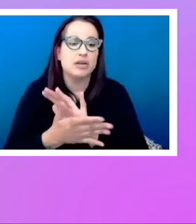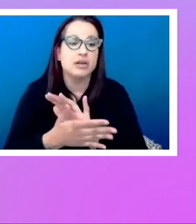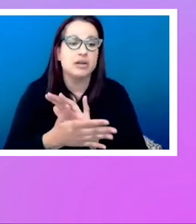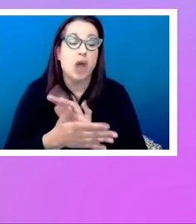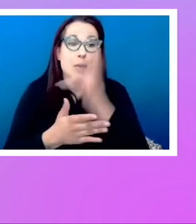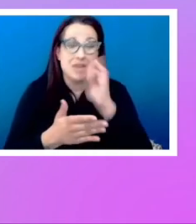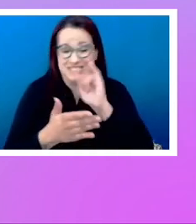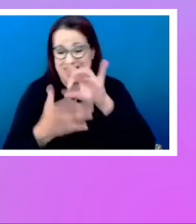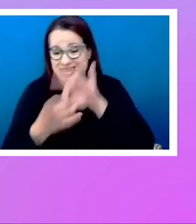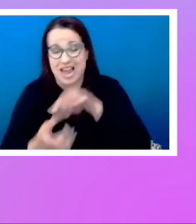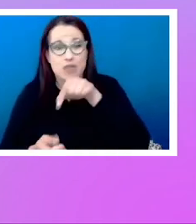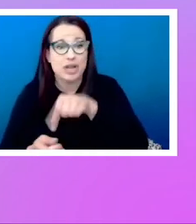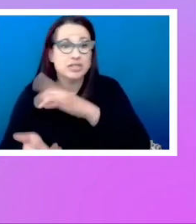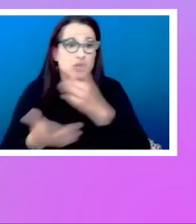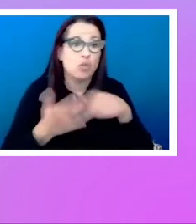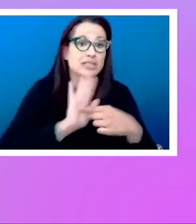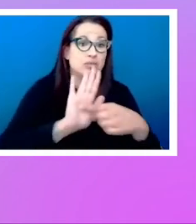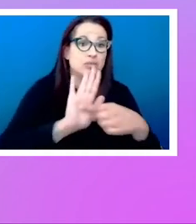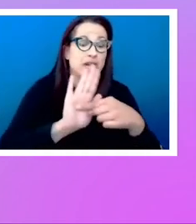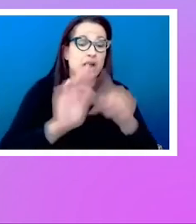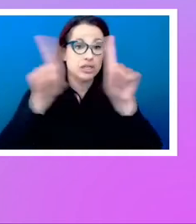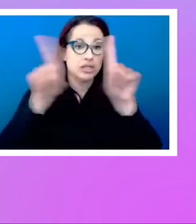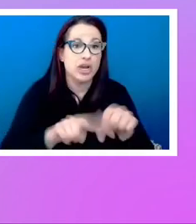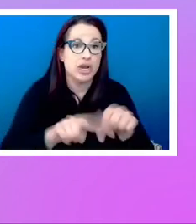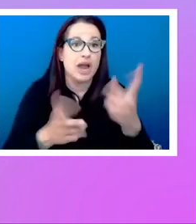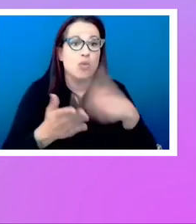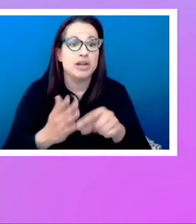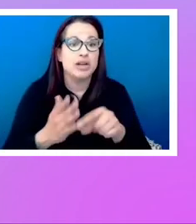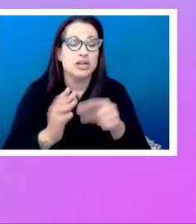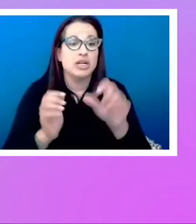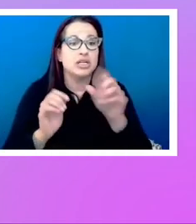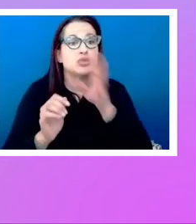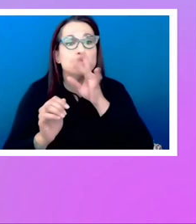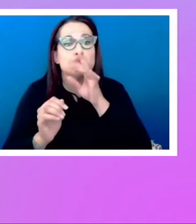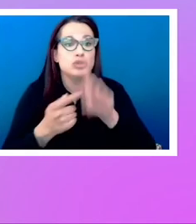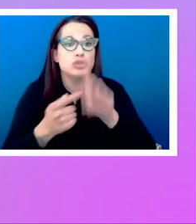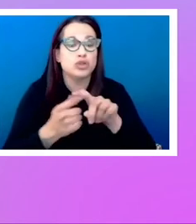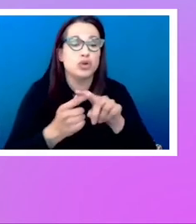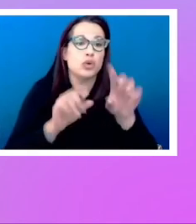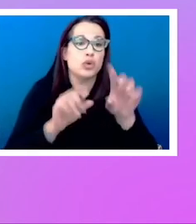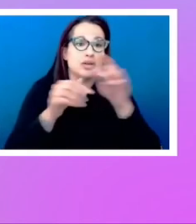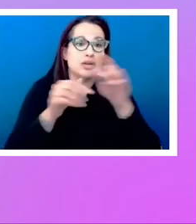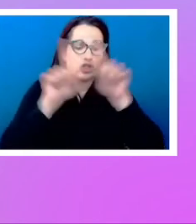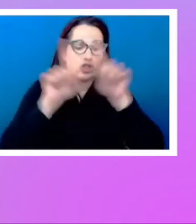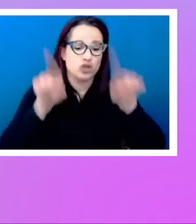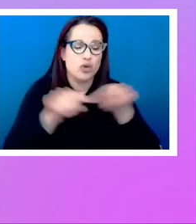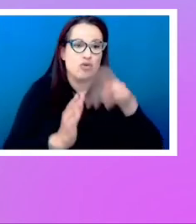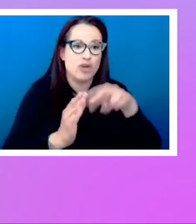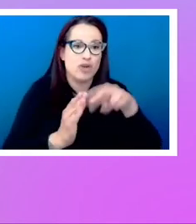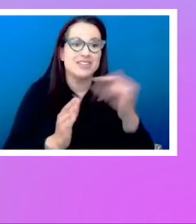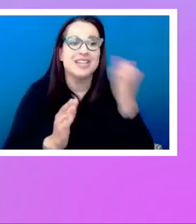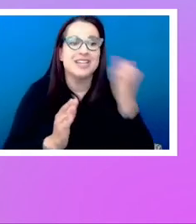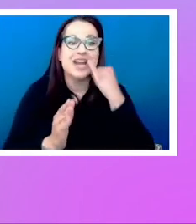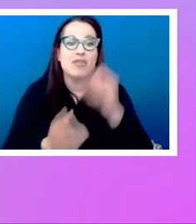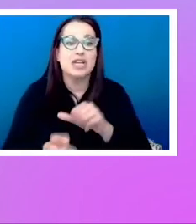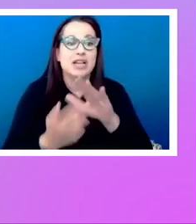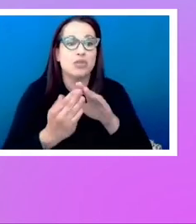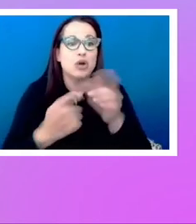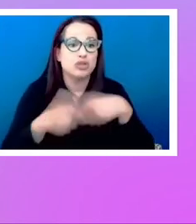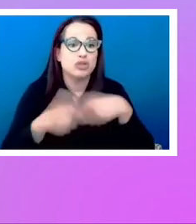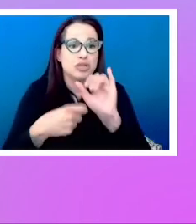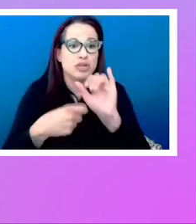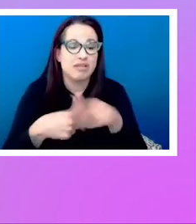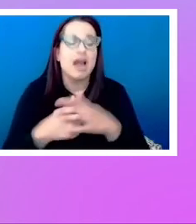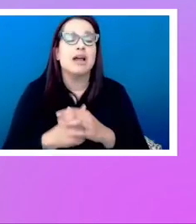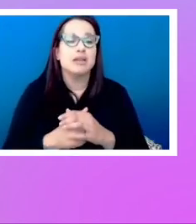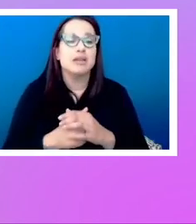on the screen and what is read out to screen readers. If we take the approach of switching layout to visual order, then I think